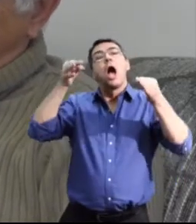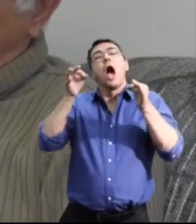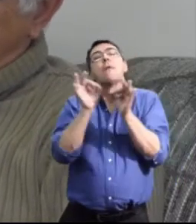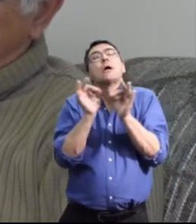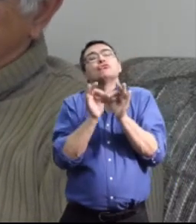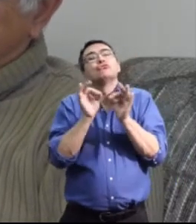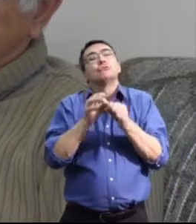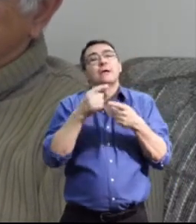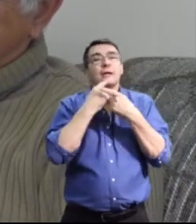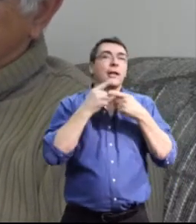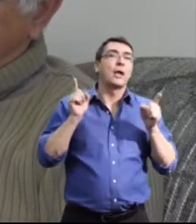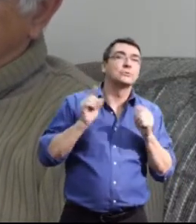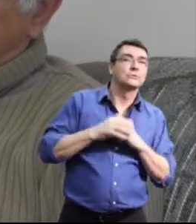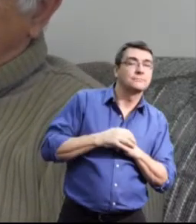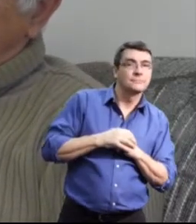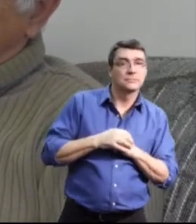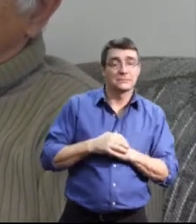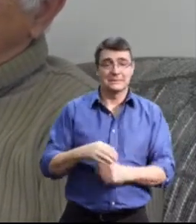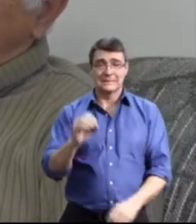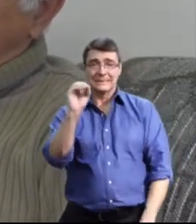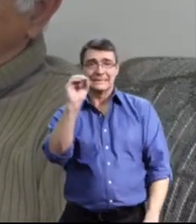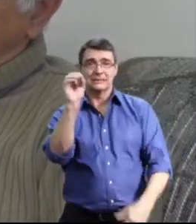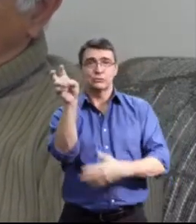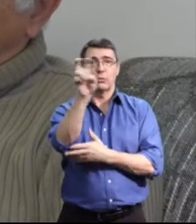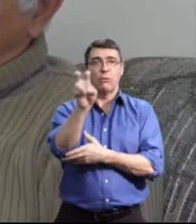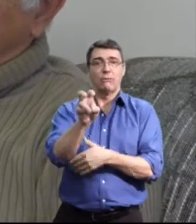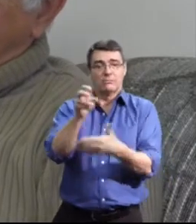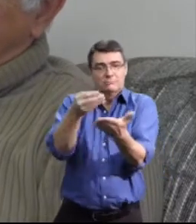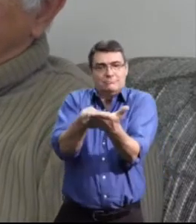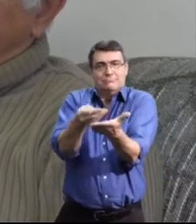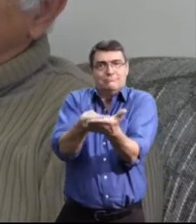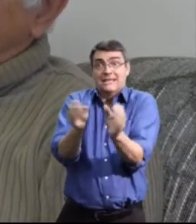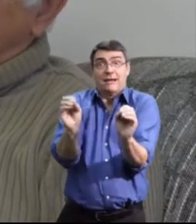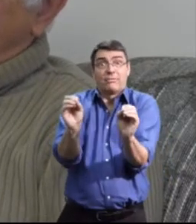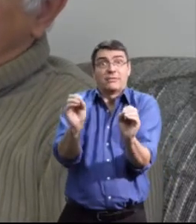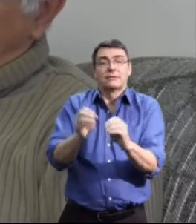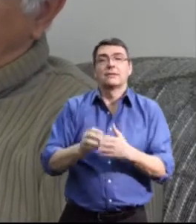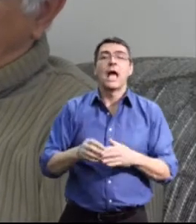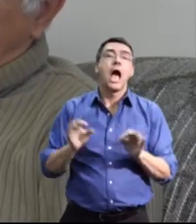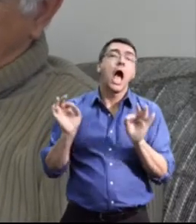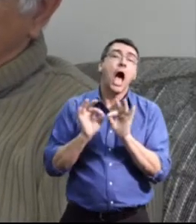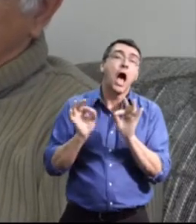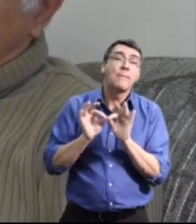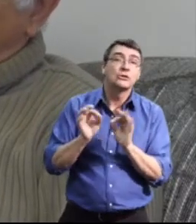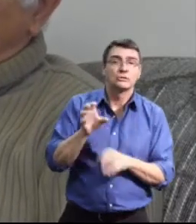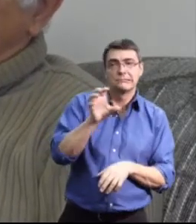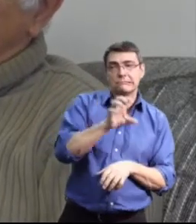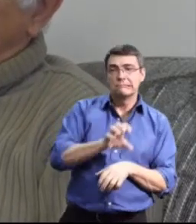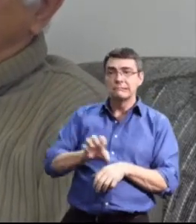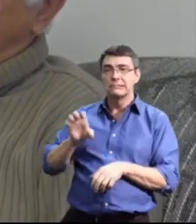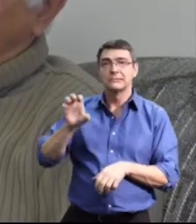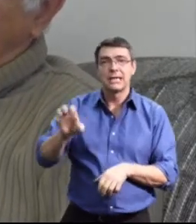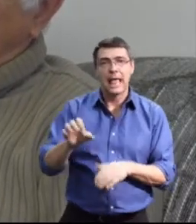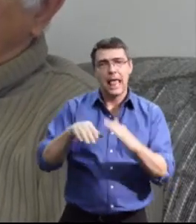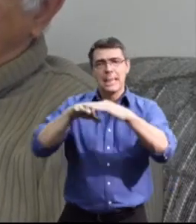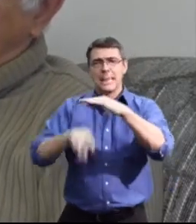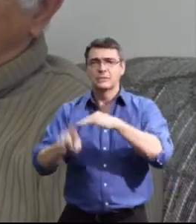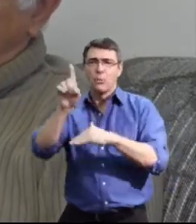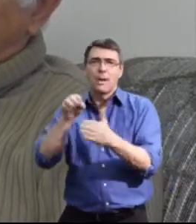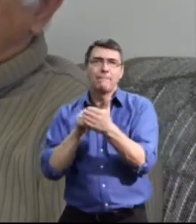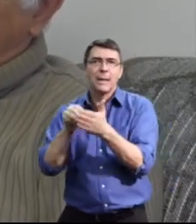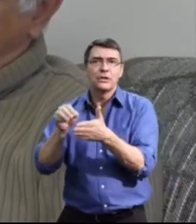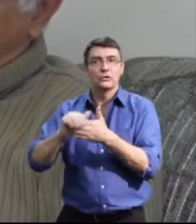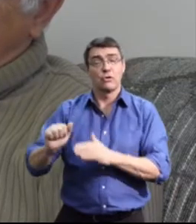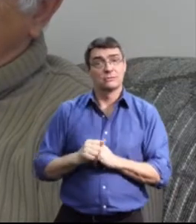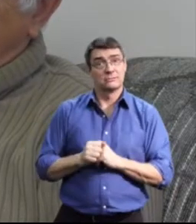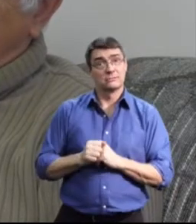Zero dollars. Guess how much they put in now? Less than a million dollars. You know, there's over 50 billion